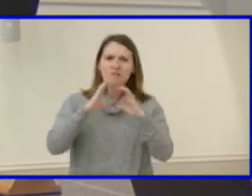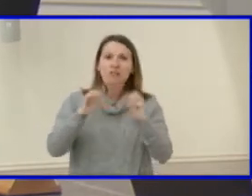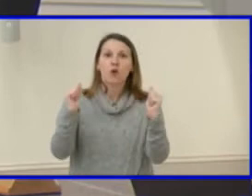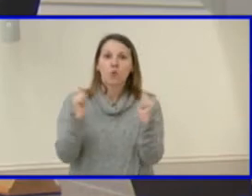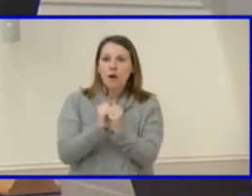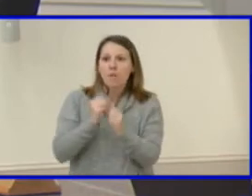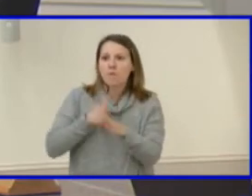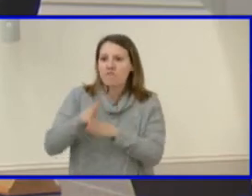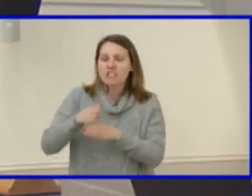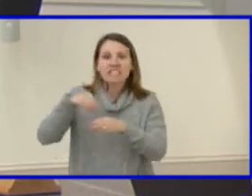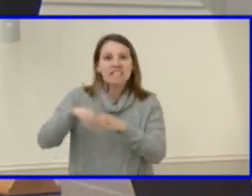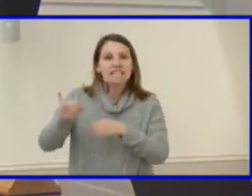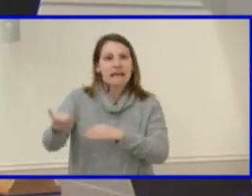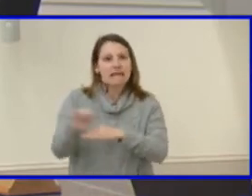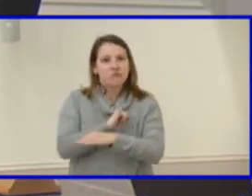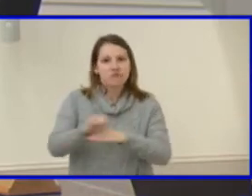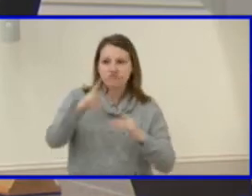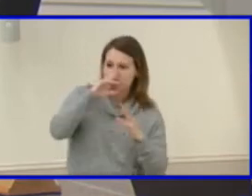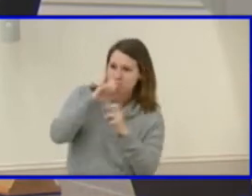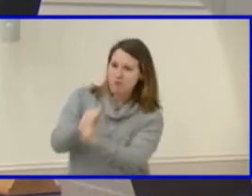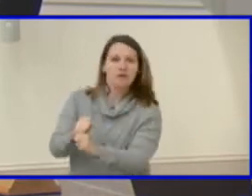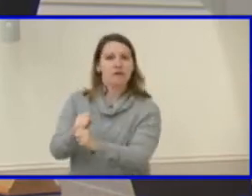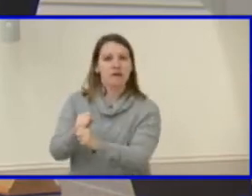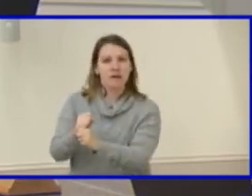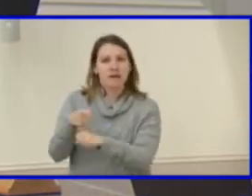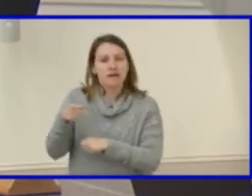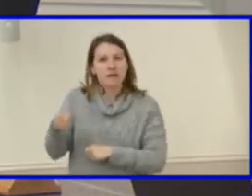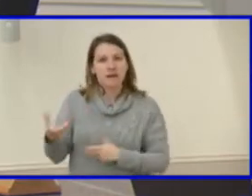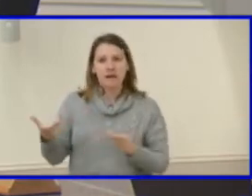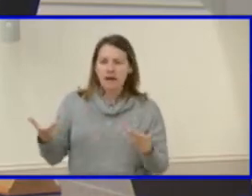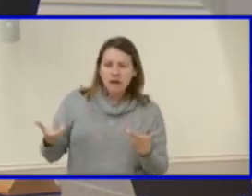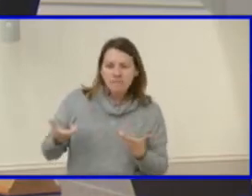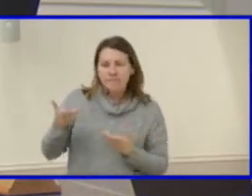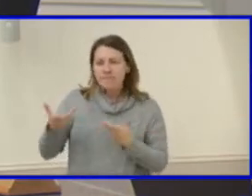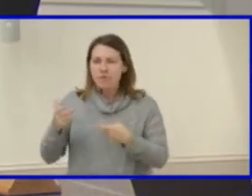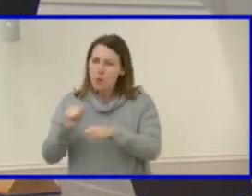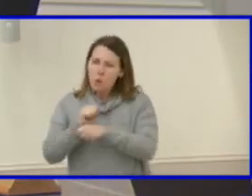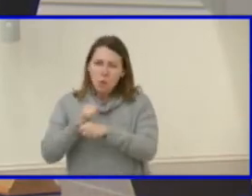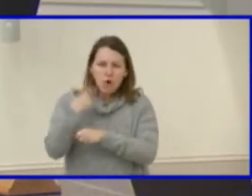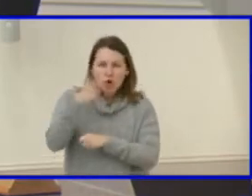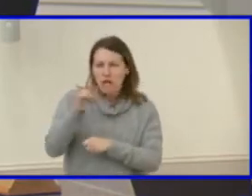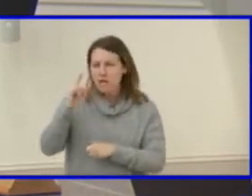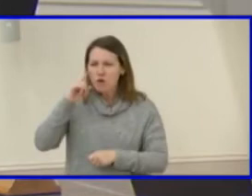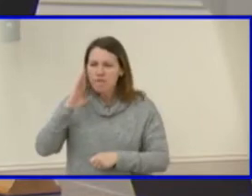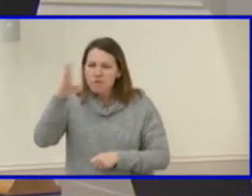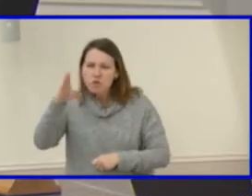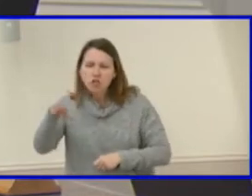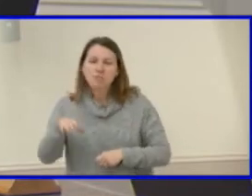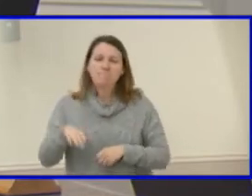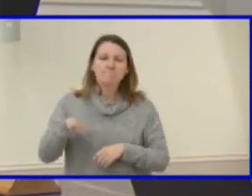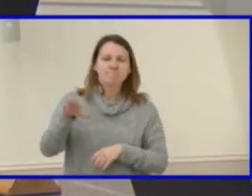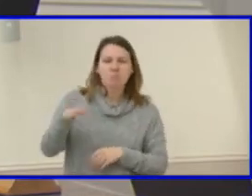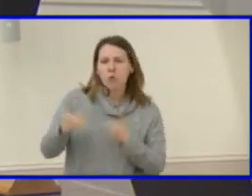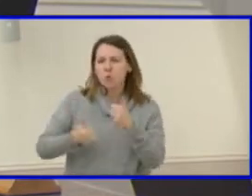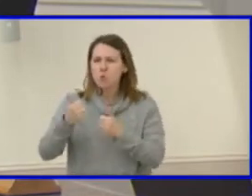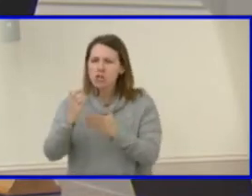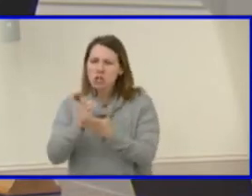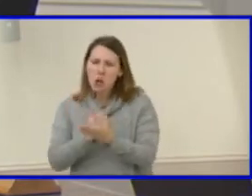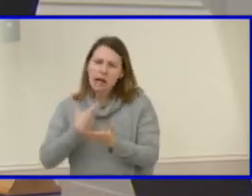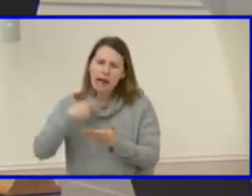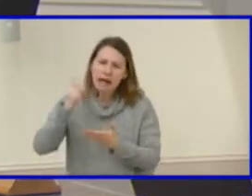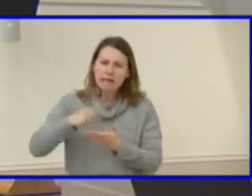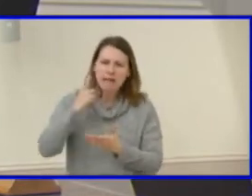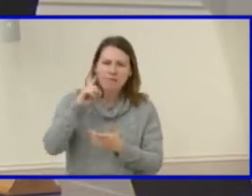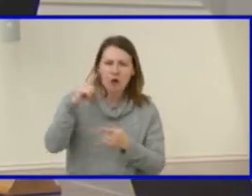about, um, you know, what, you know, what employment looks like, but also what courses they need to like grow their